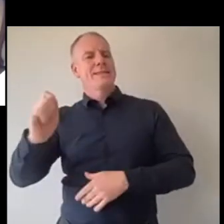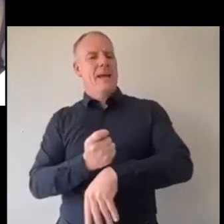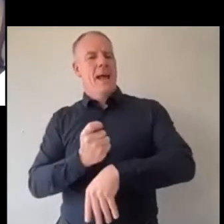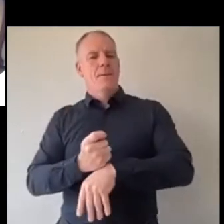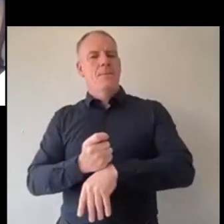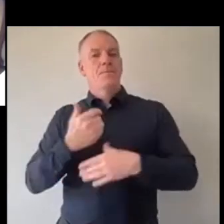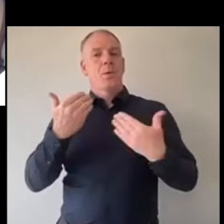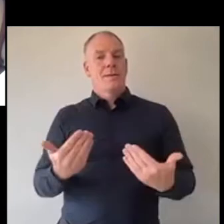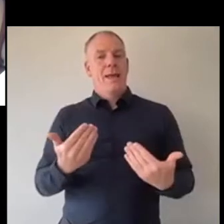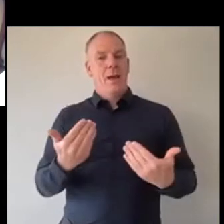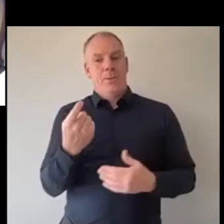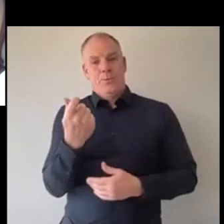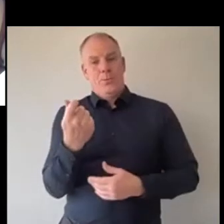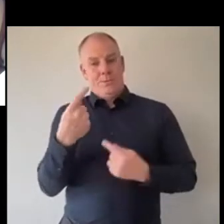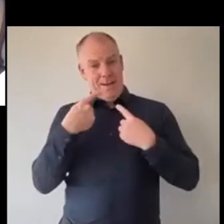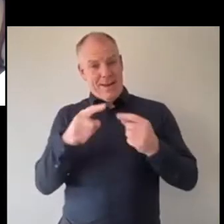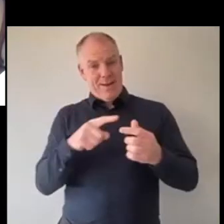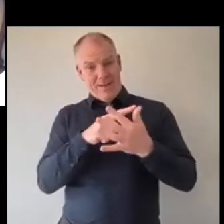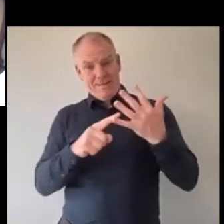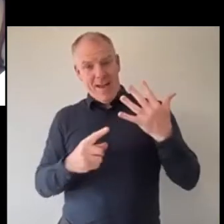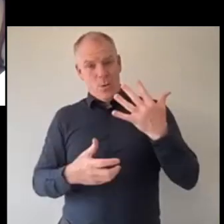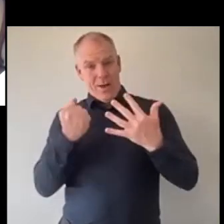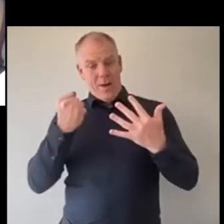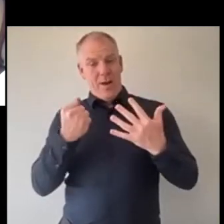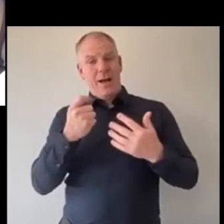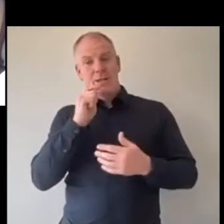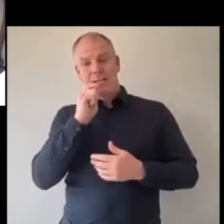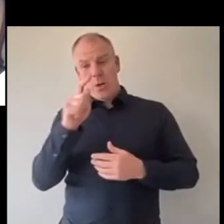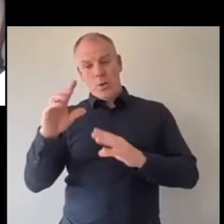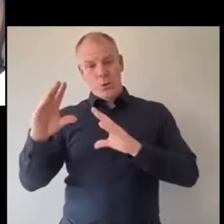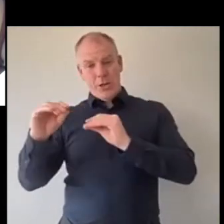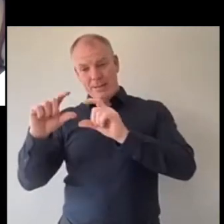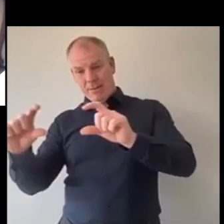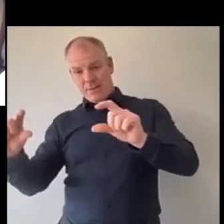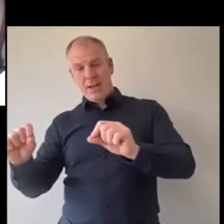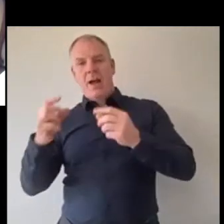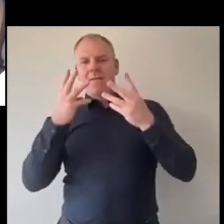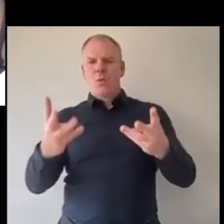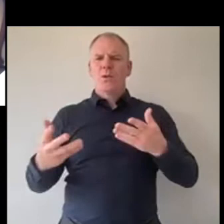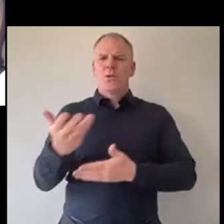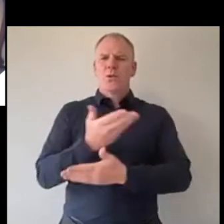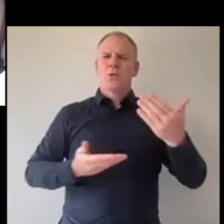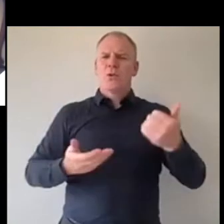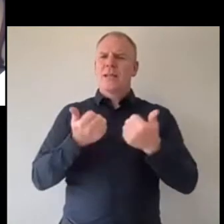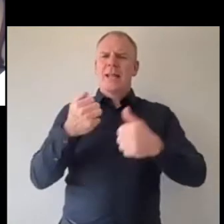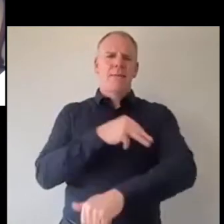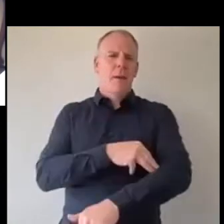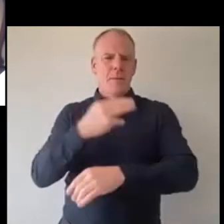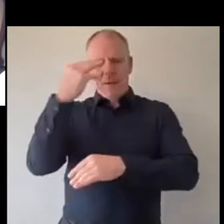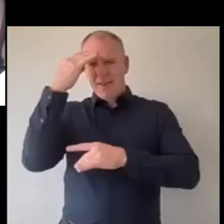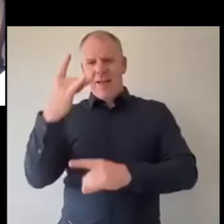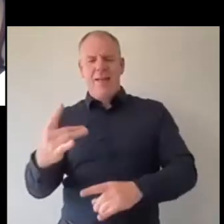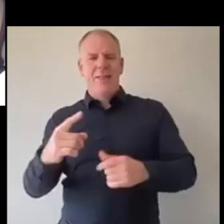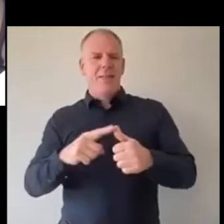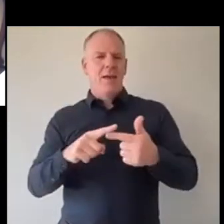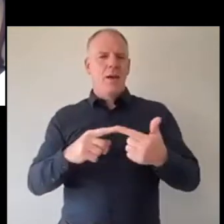now we're getting to announcing the five winners I said in the chat there that if anyone wants to discuss any of the issues mental health how